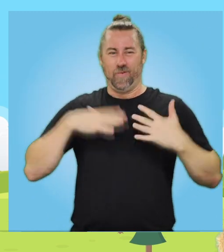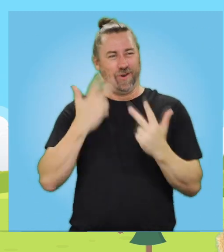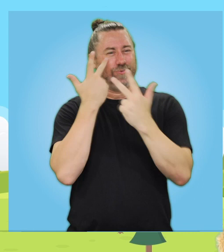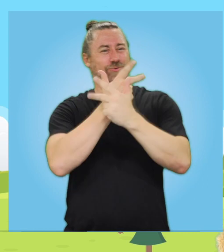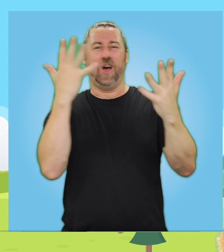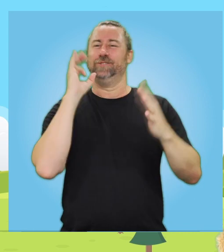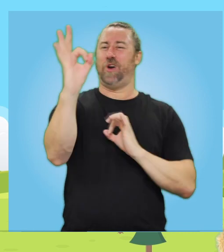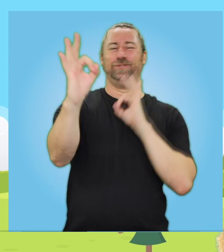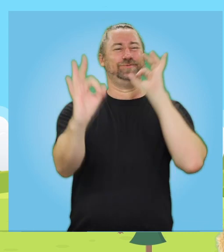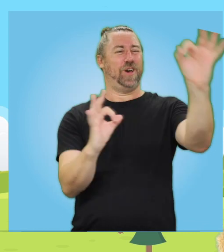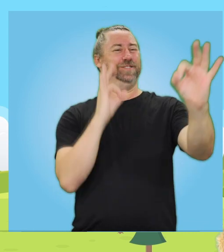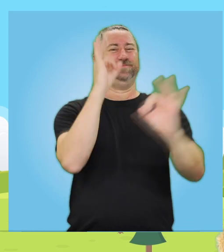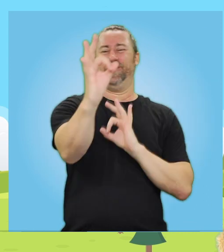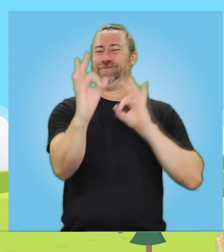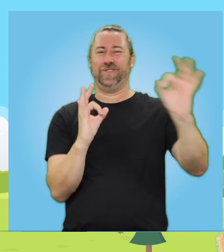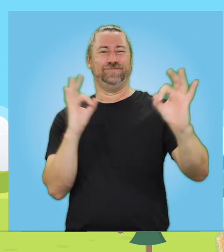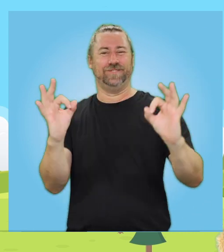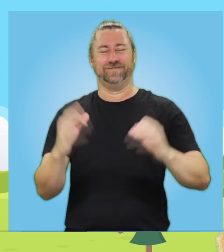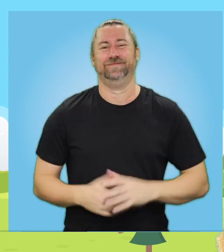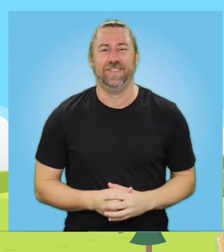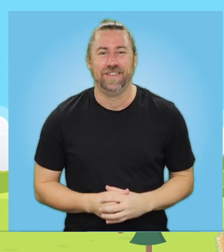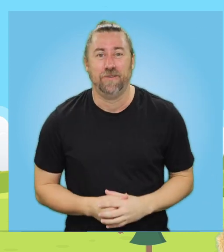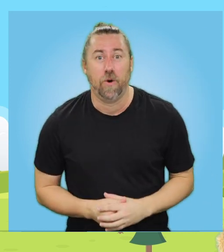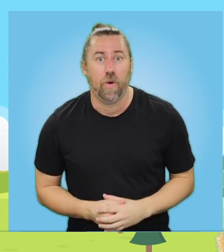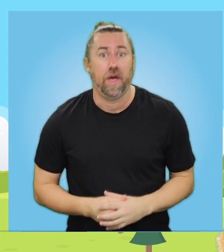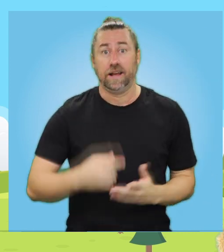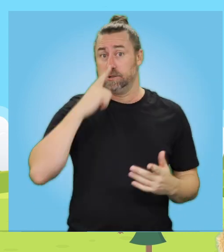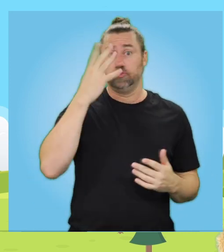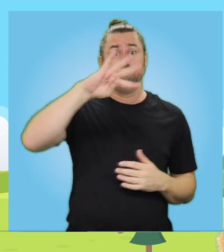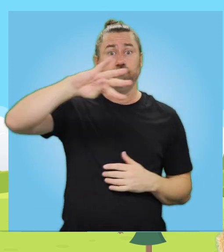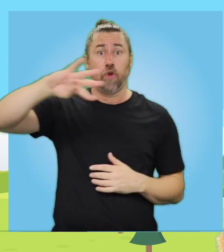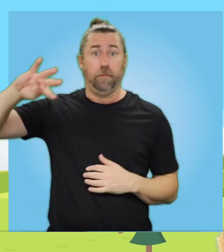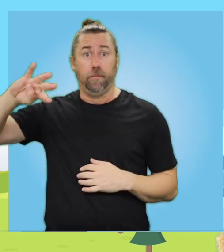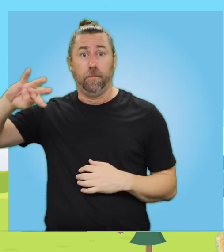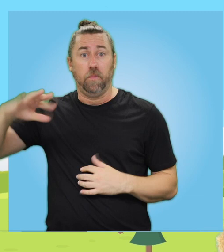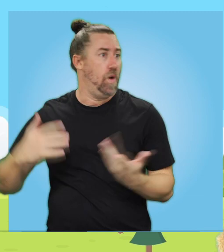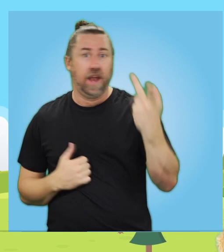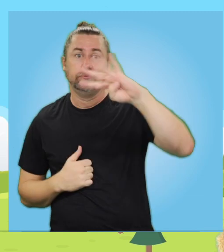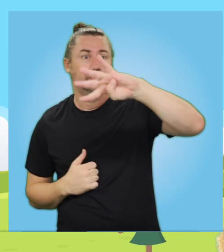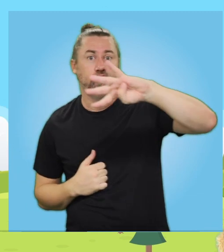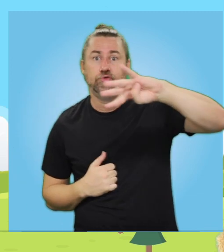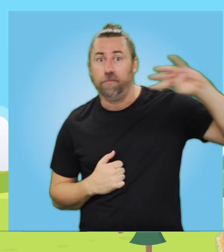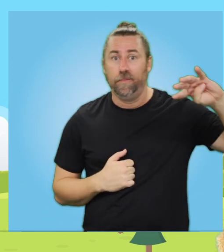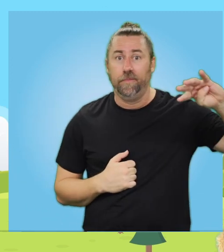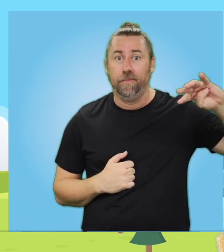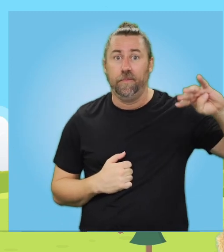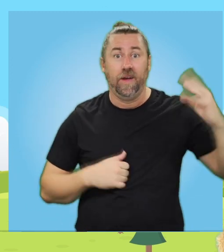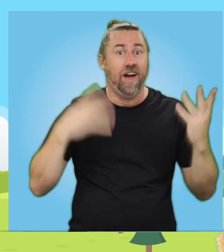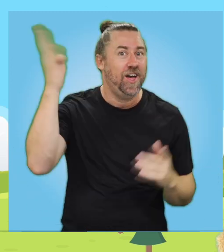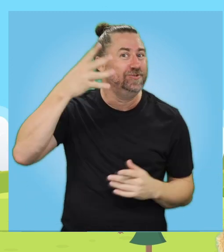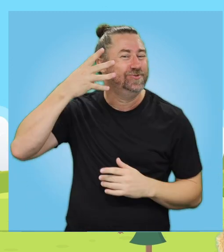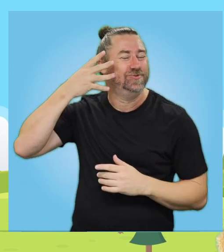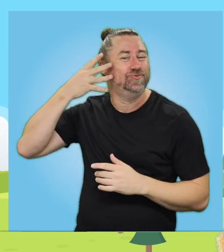spotty kind of day. Put a spot over here and a spot over